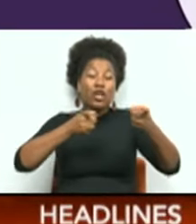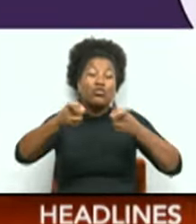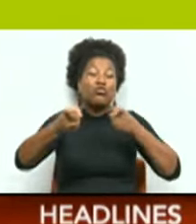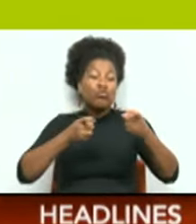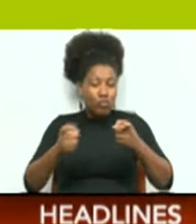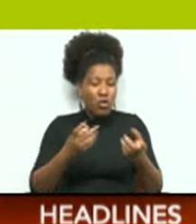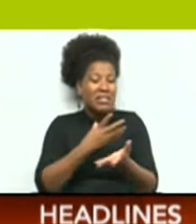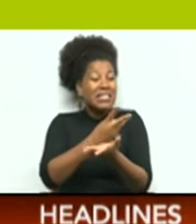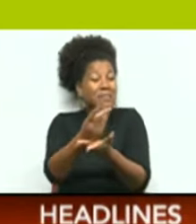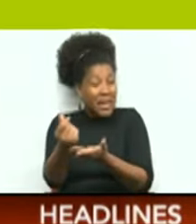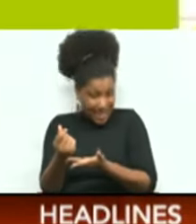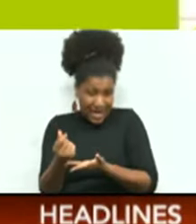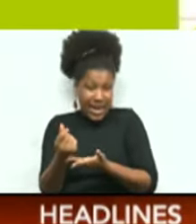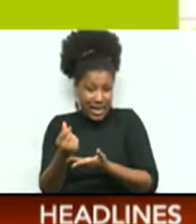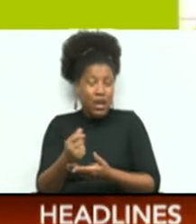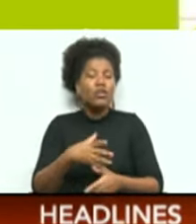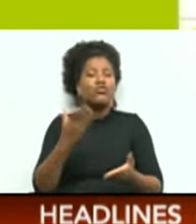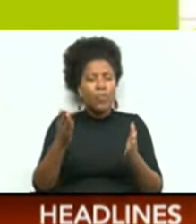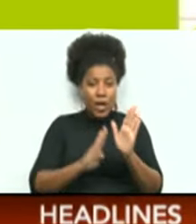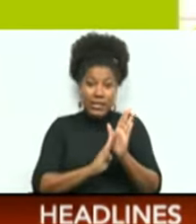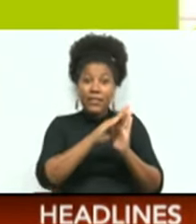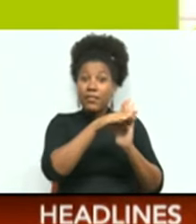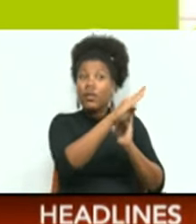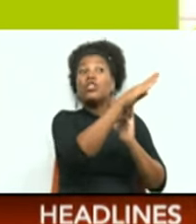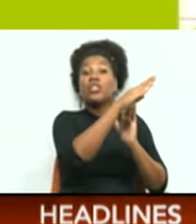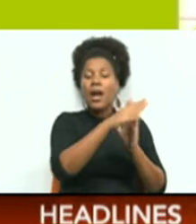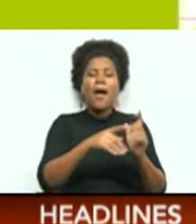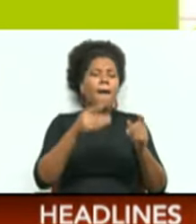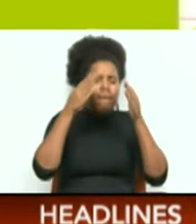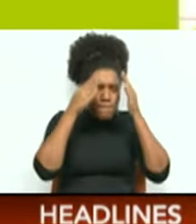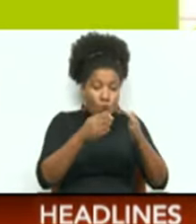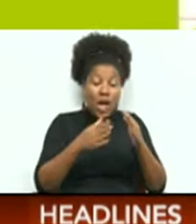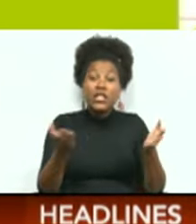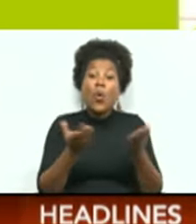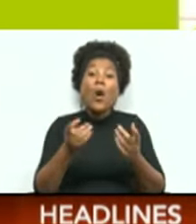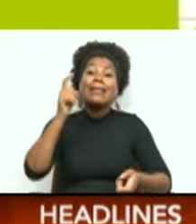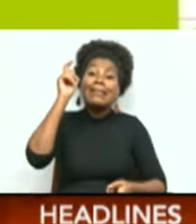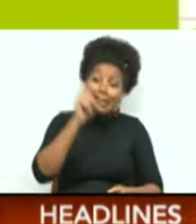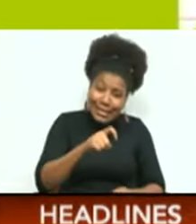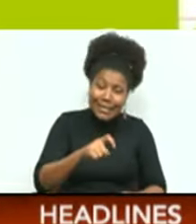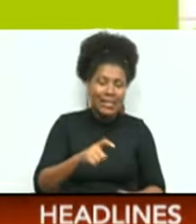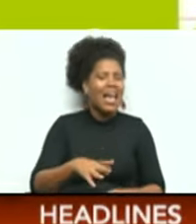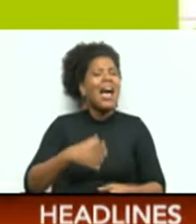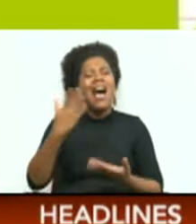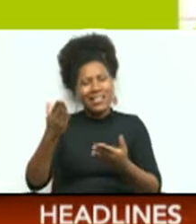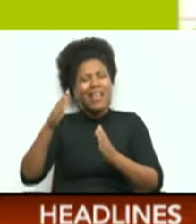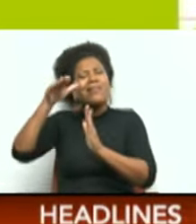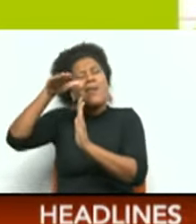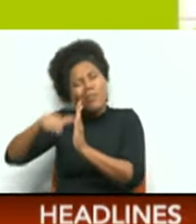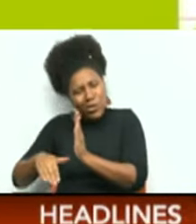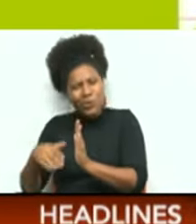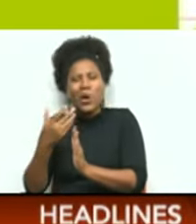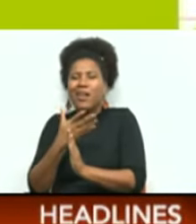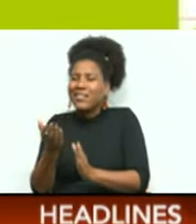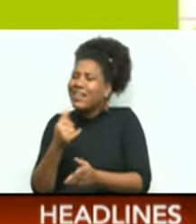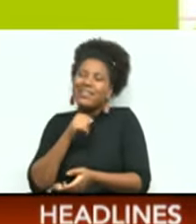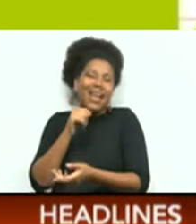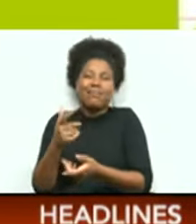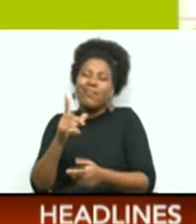During periods of inflation, prioritize essential expenses and cut back on non-essential spending.